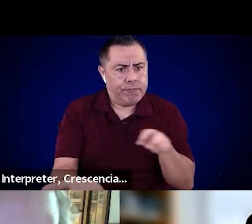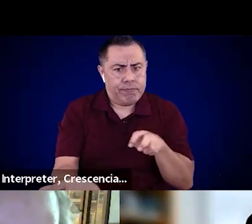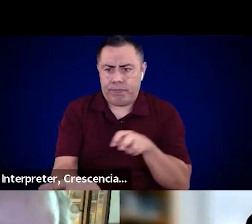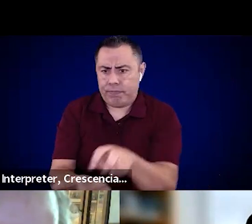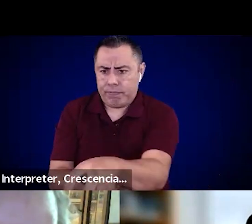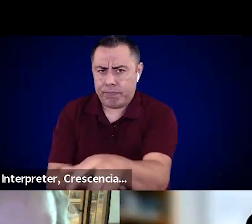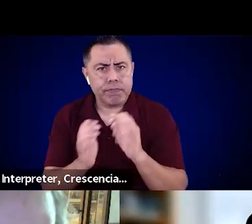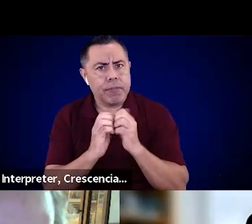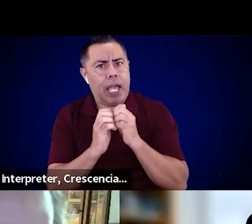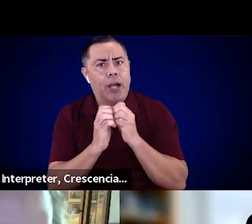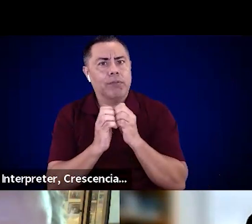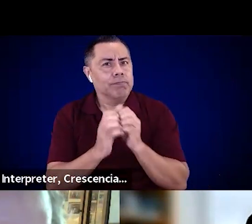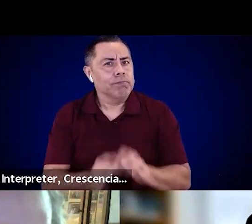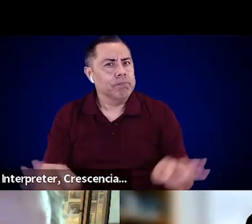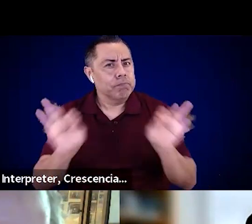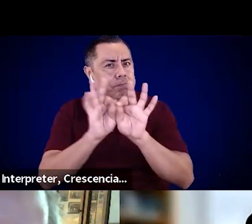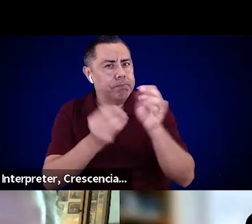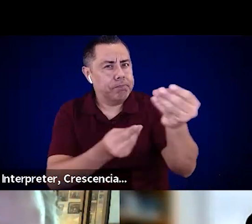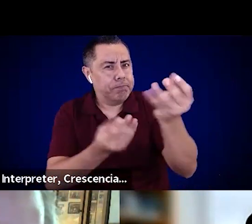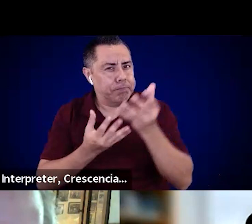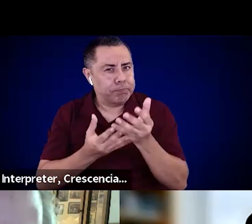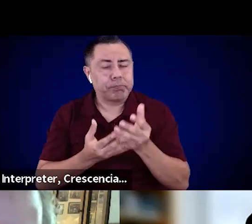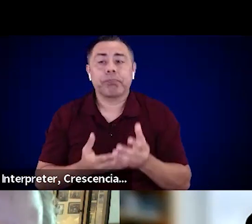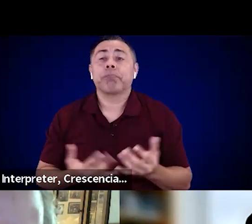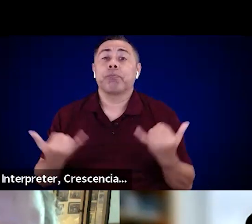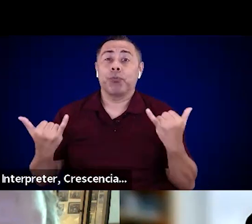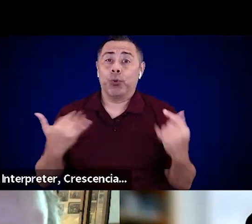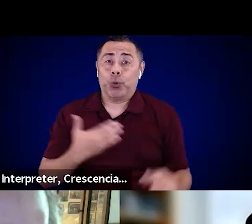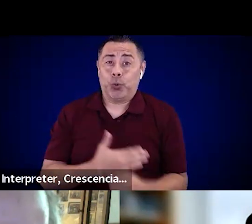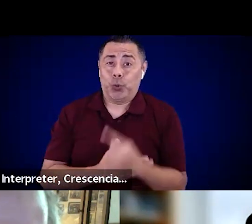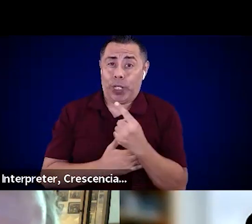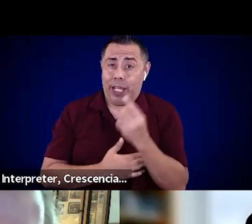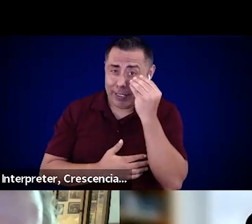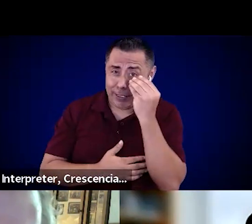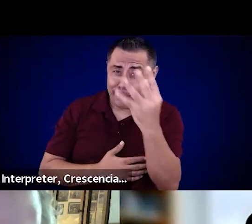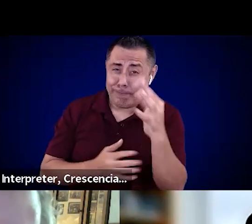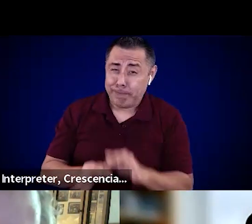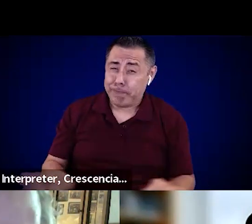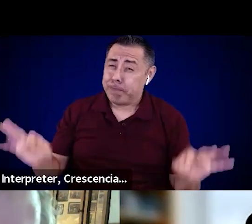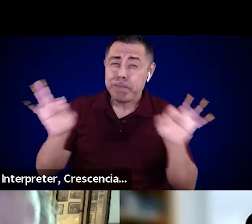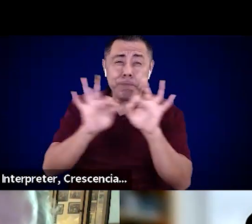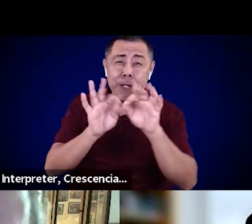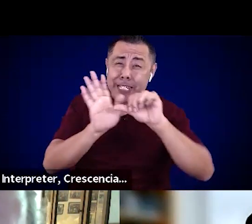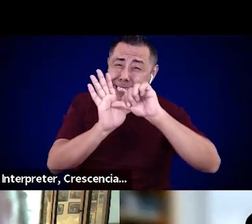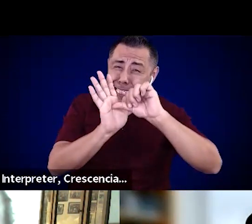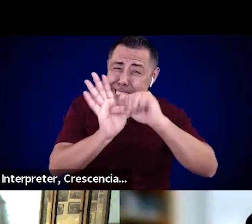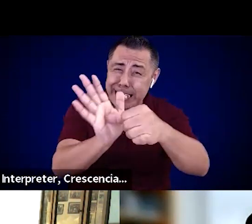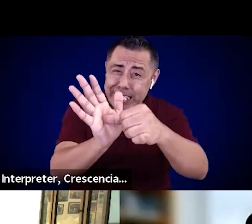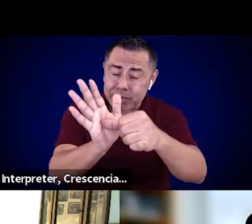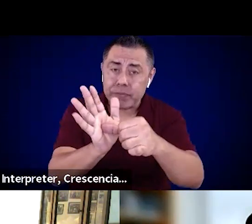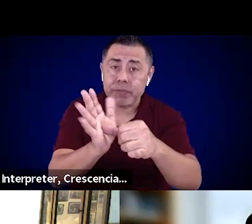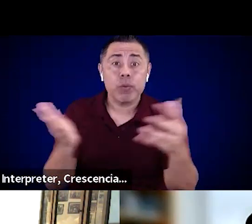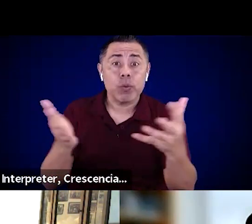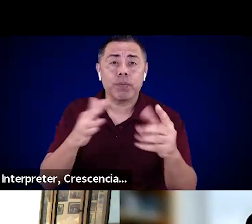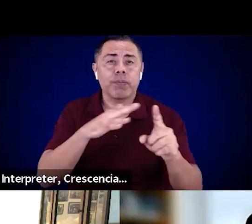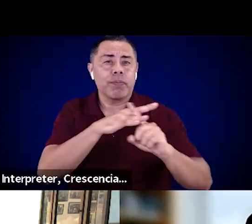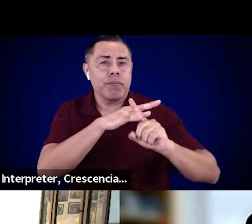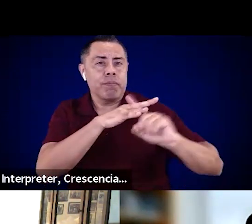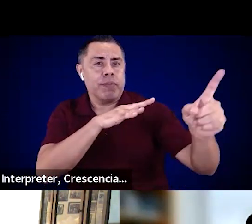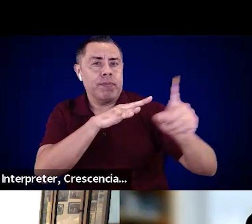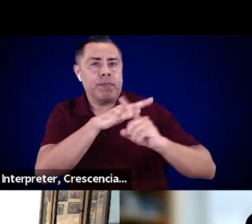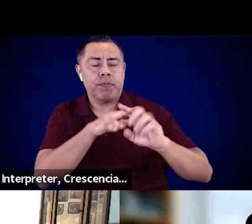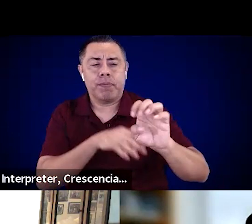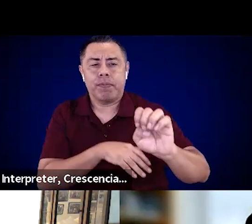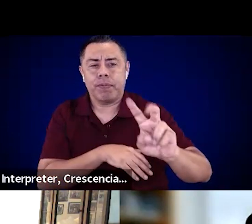on today, and I'll tell you why in a second, is the evacuation component. And there's two main reasons. One is